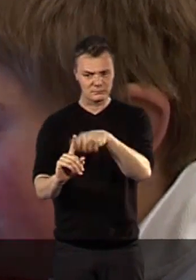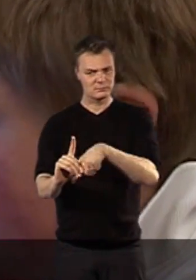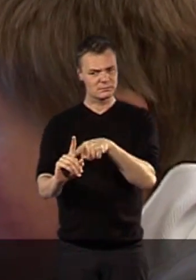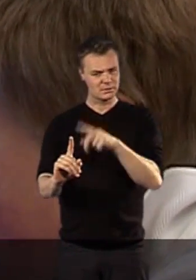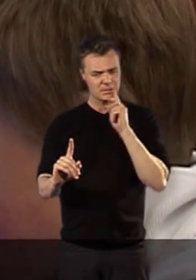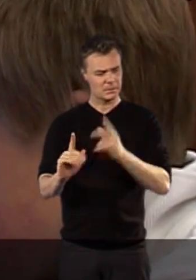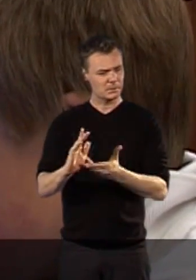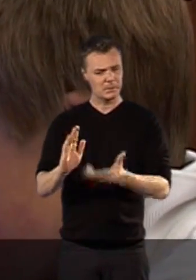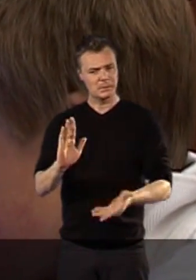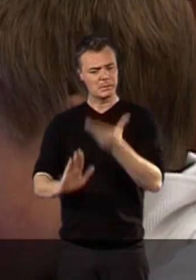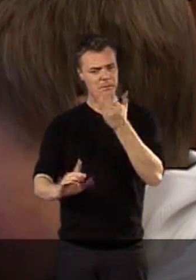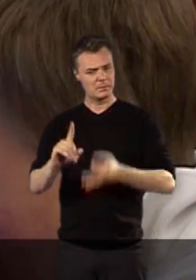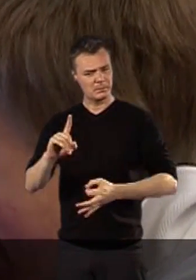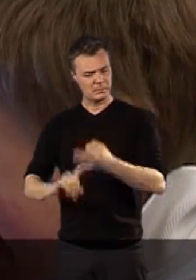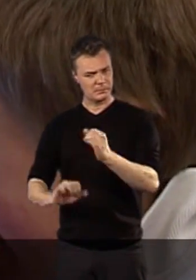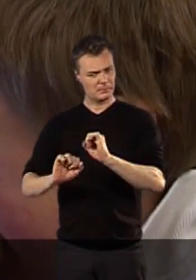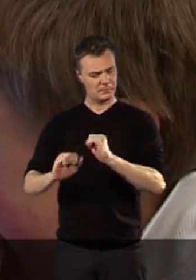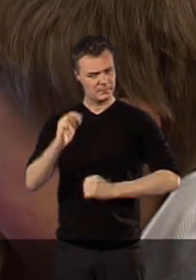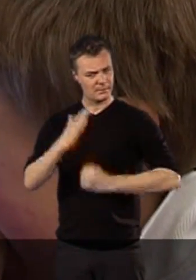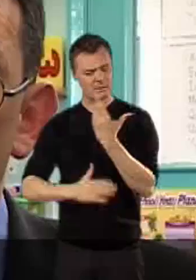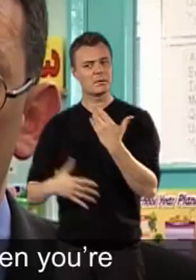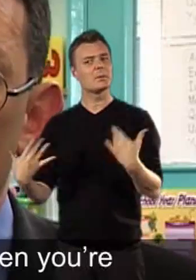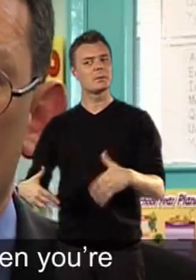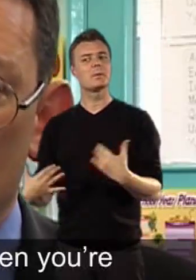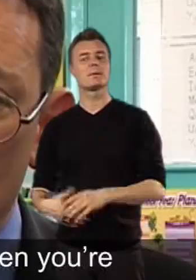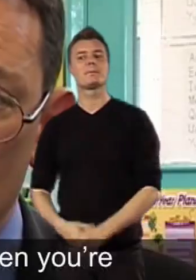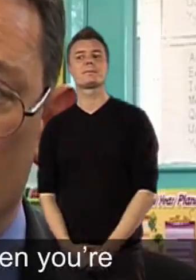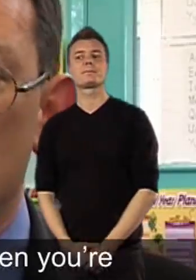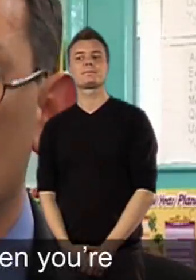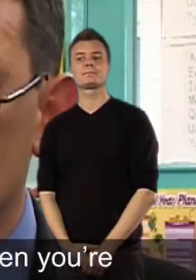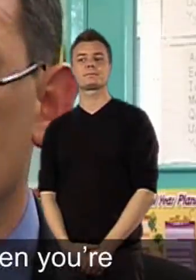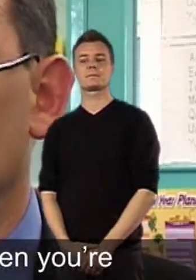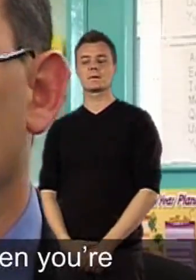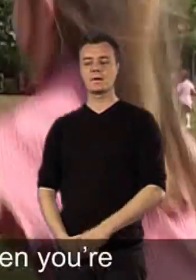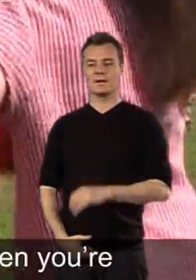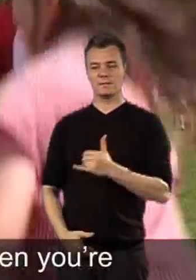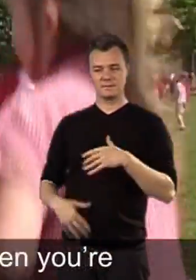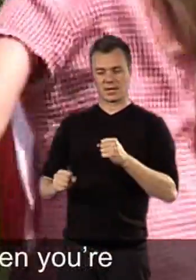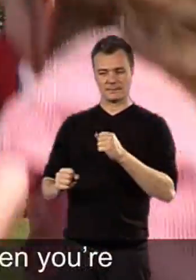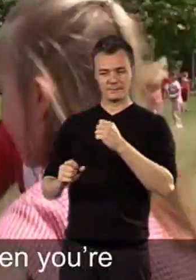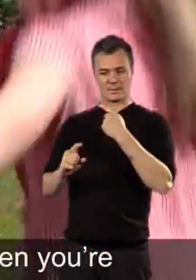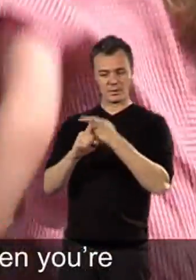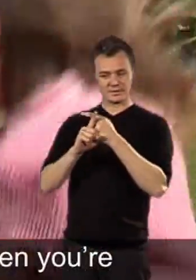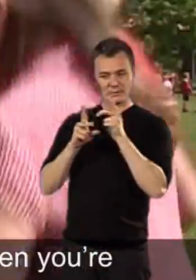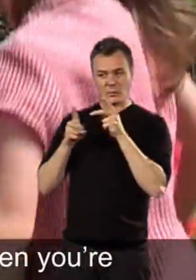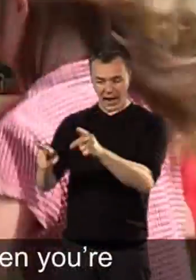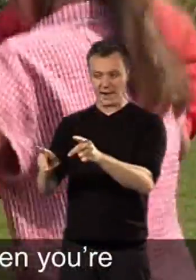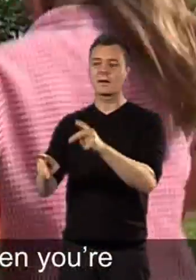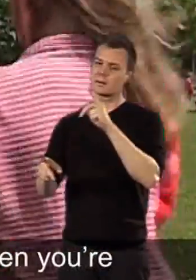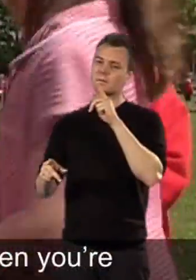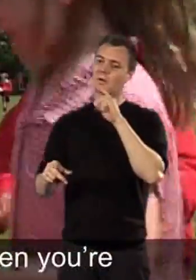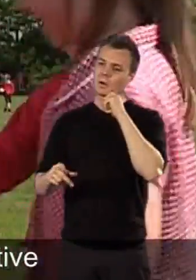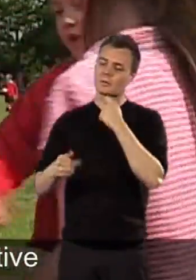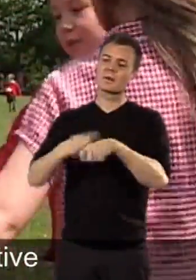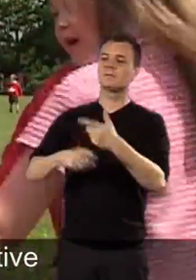massive benefit in Ben's development. If you approach it very positively then you're going to make a success of this